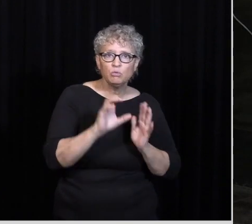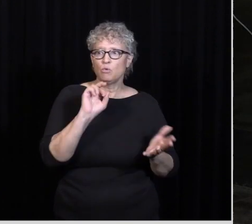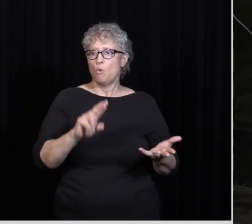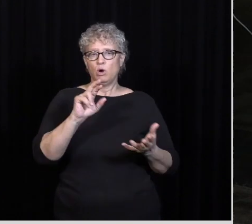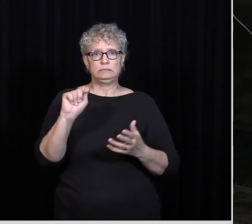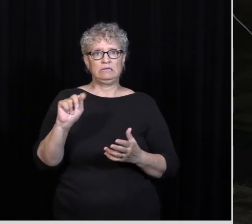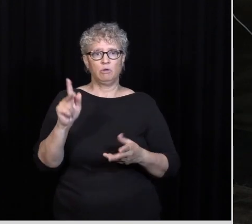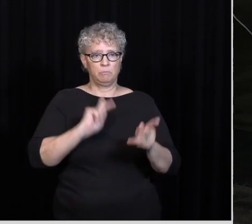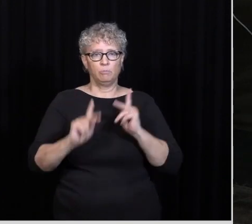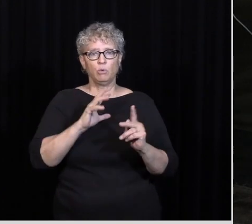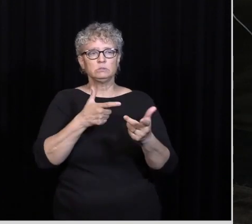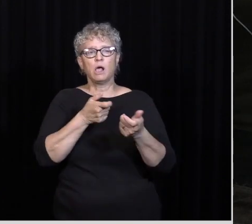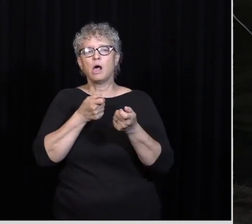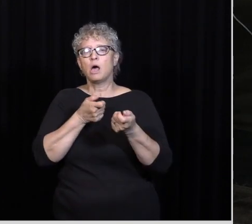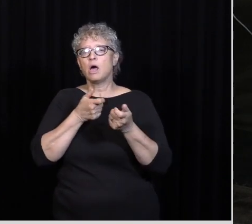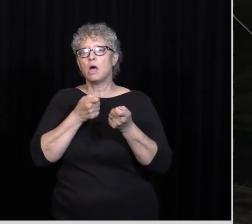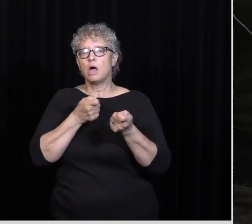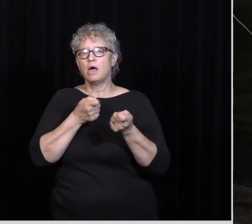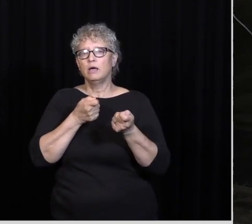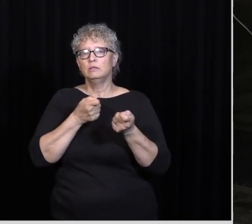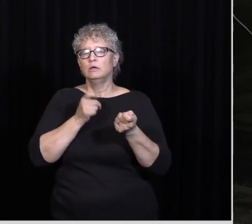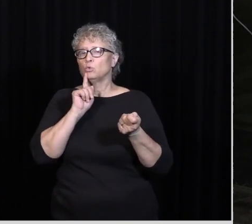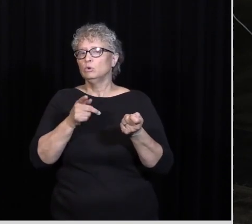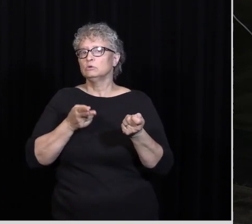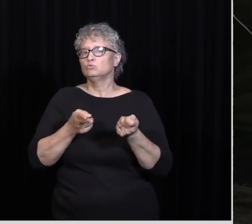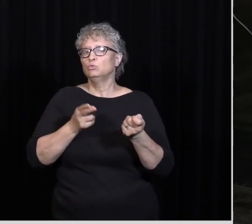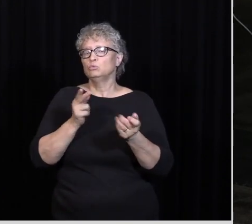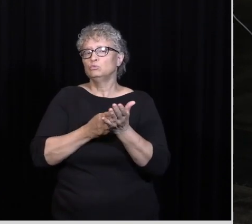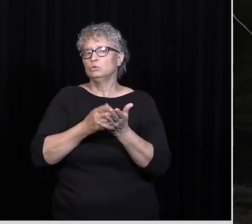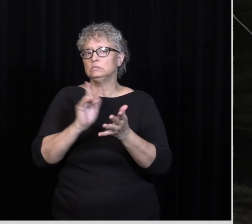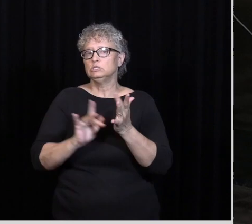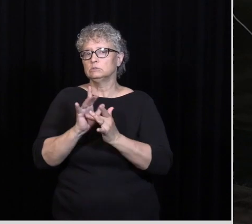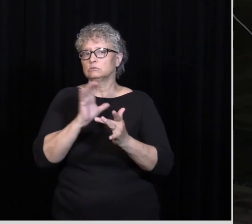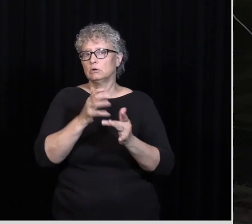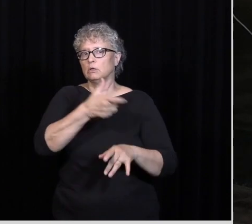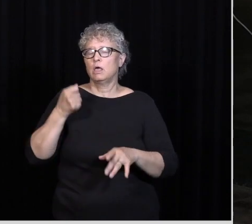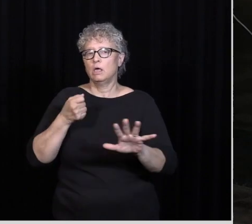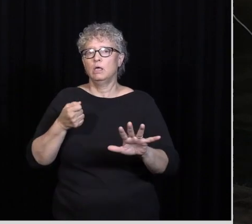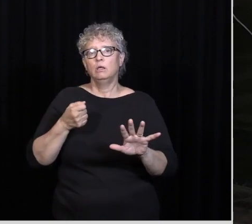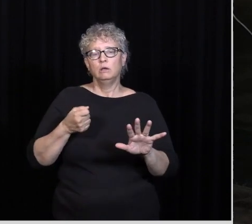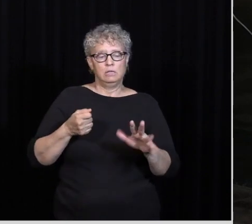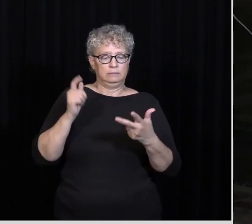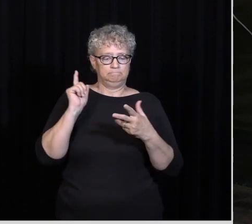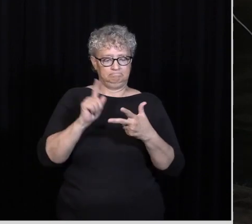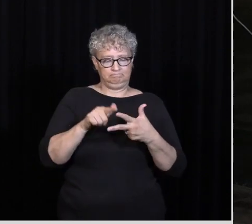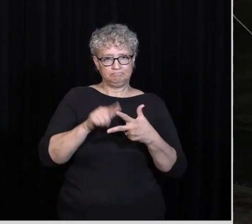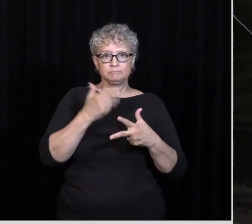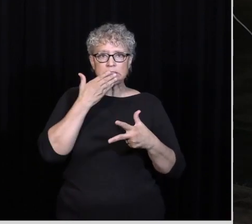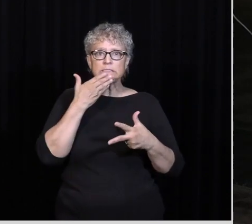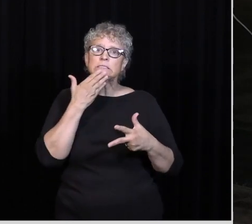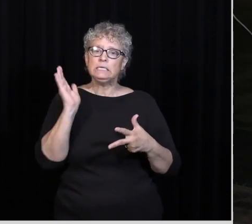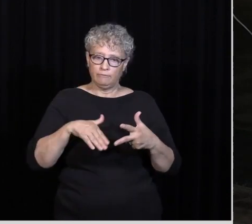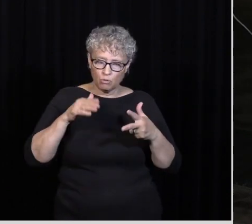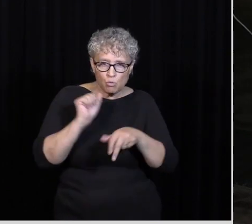people Who want to lure you away From the real truth Of Jesus Christ Second Evil workers And evil workers